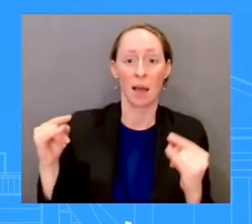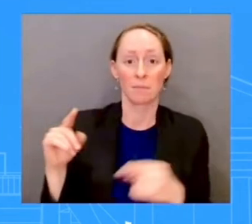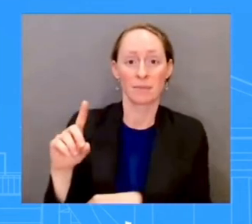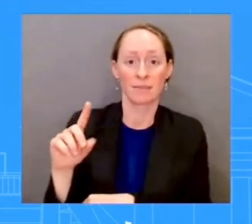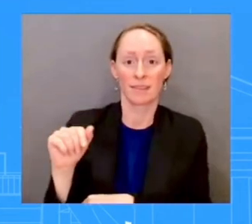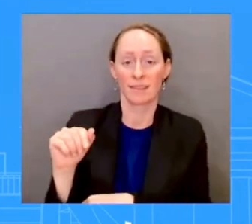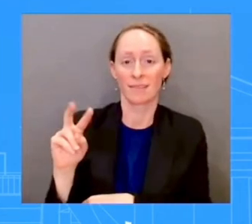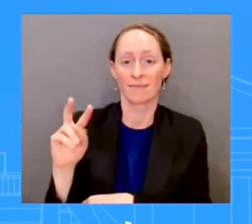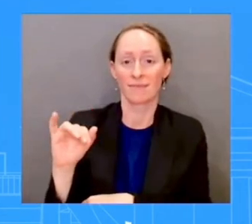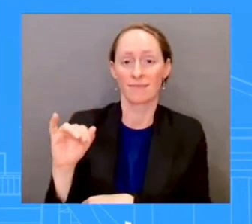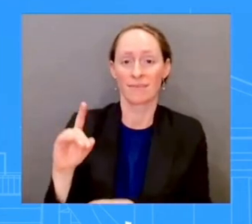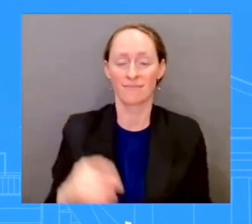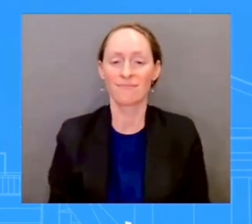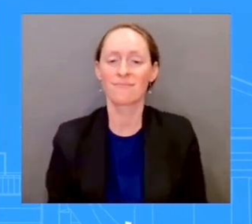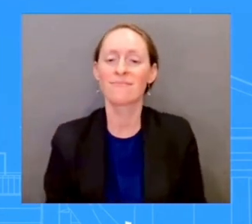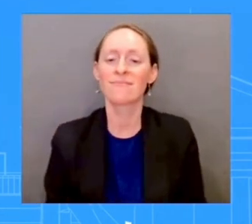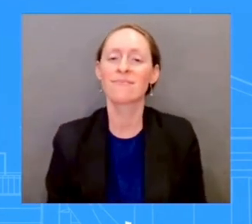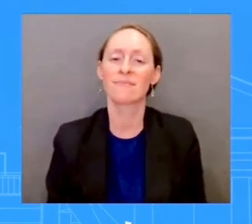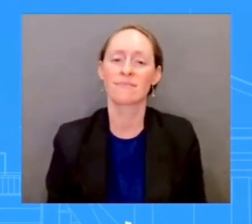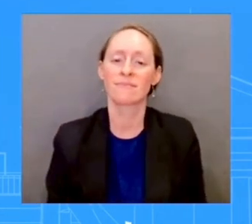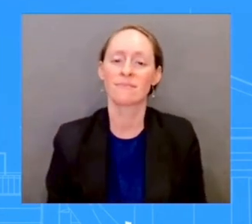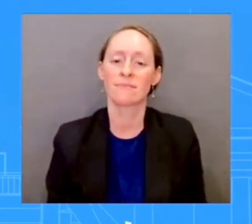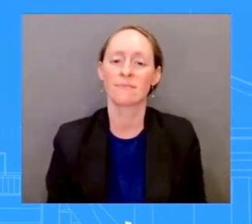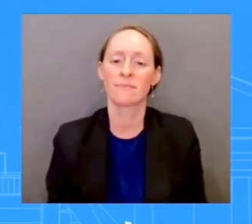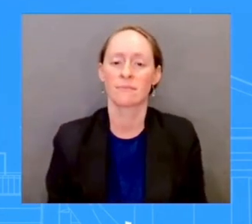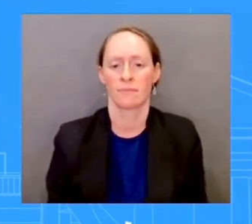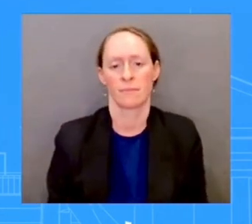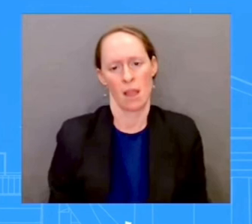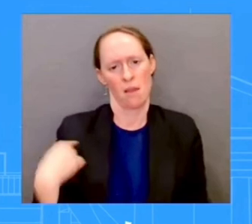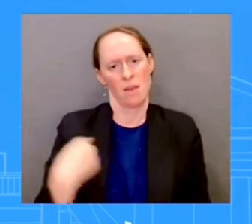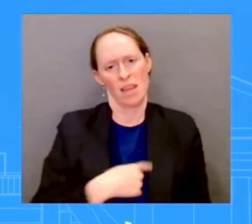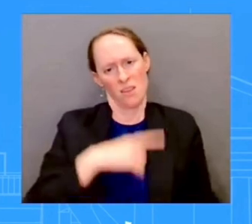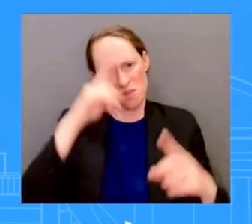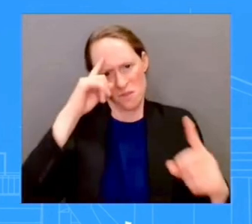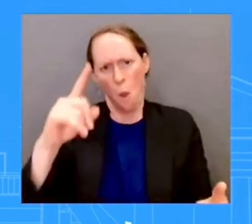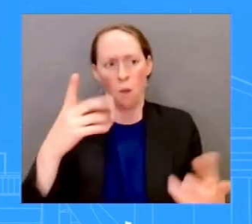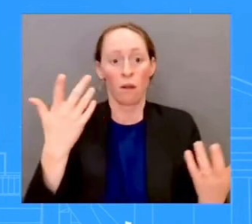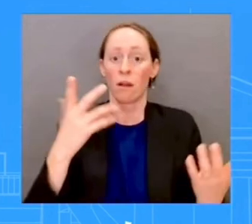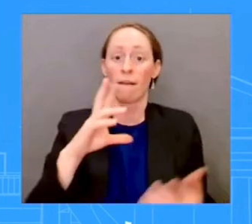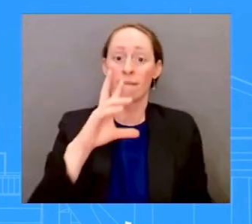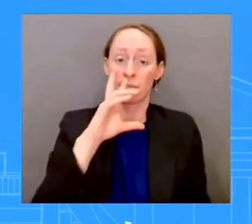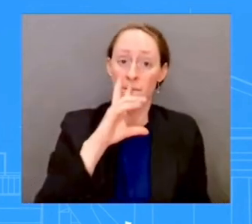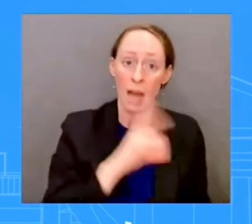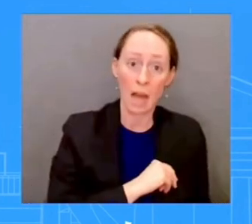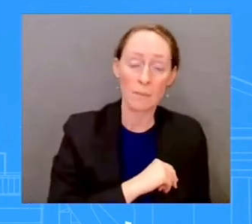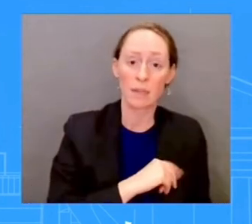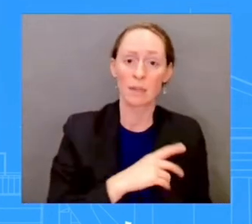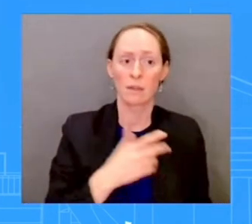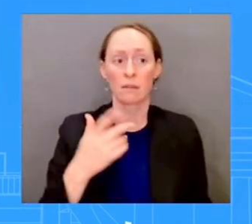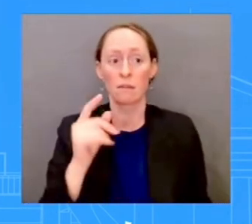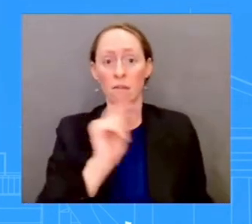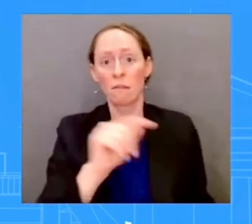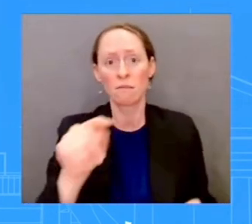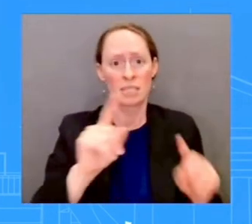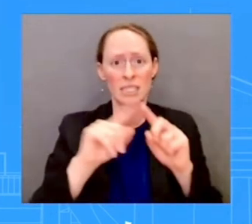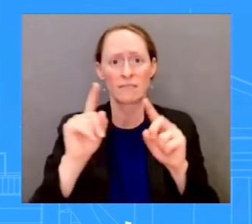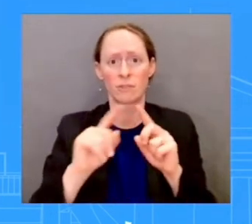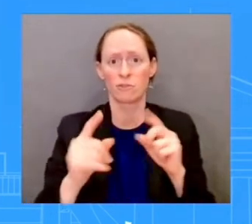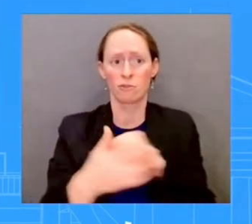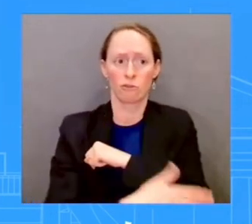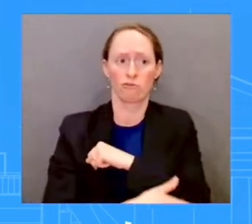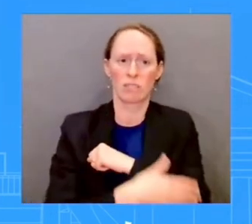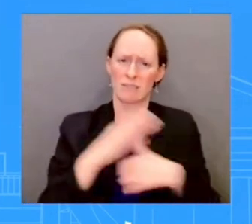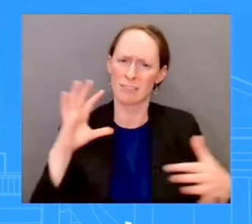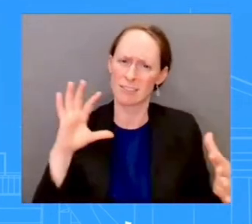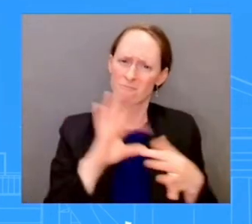the region, Vietnam is going to be a key partner. And so the deliverables that will be announced as part of this visit will reflect both the breadth and also the depth